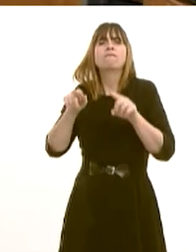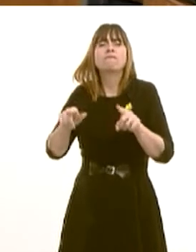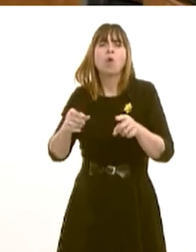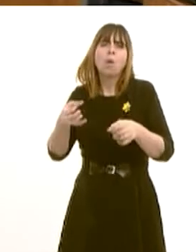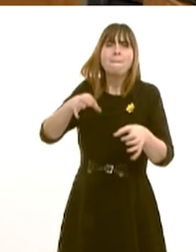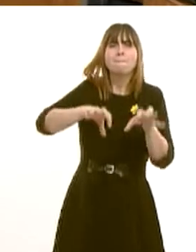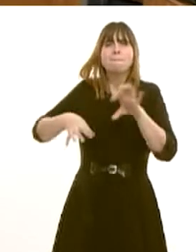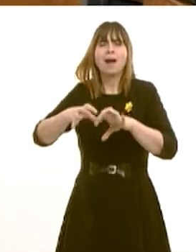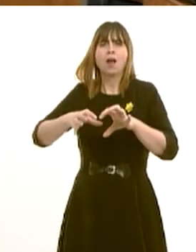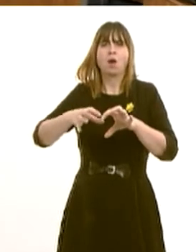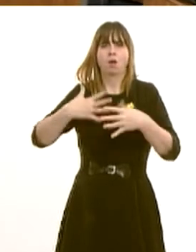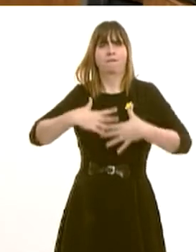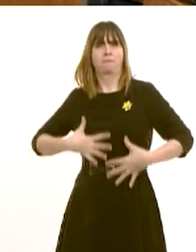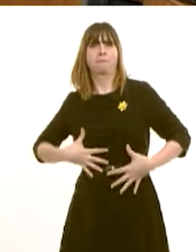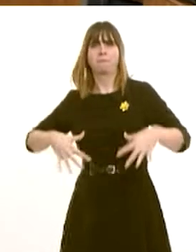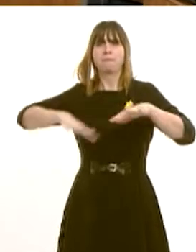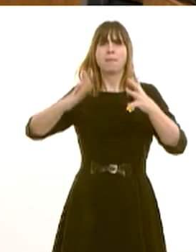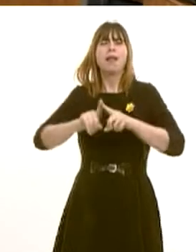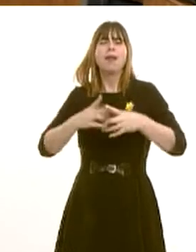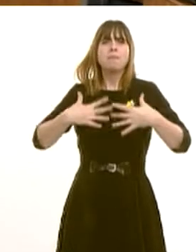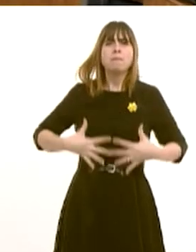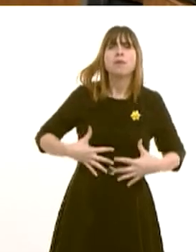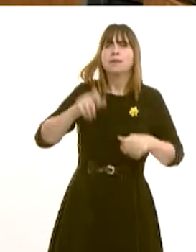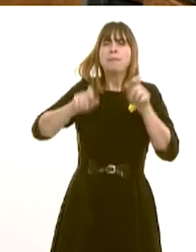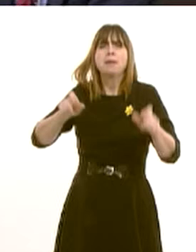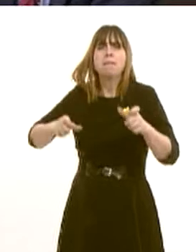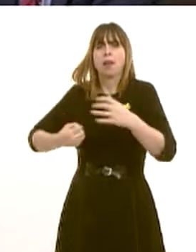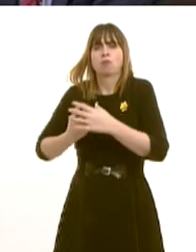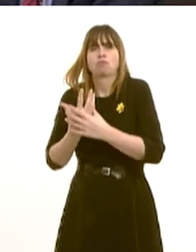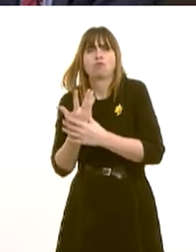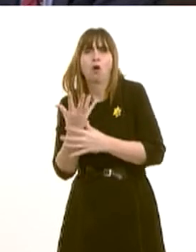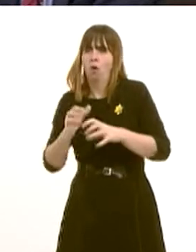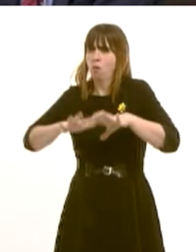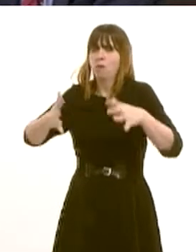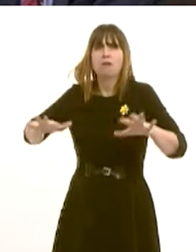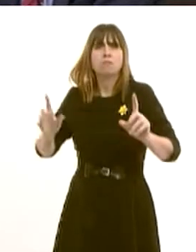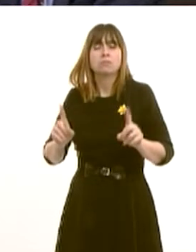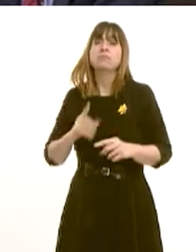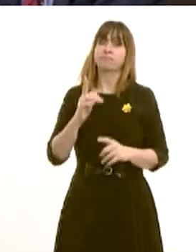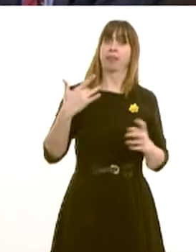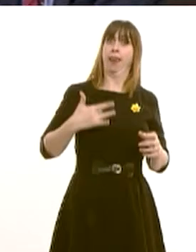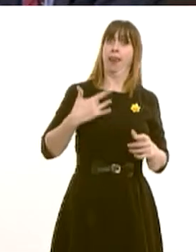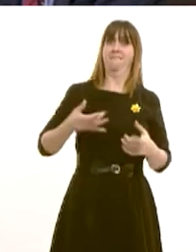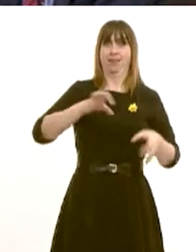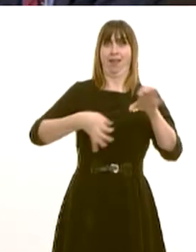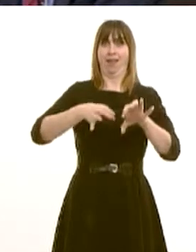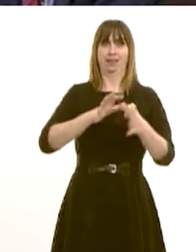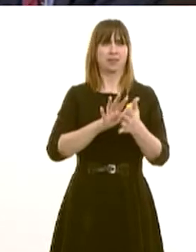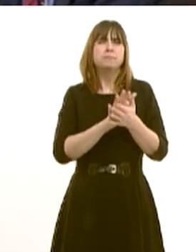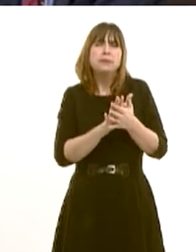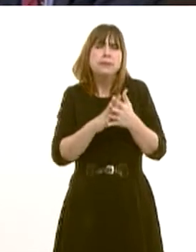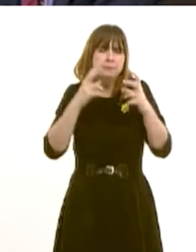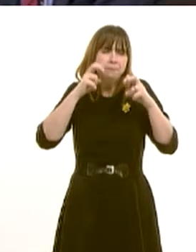we've committed to make Wales the best possible environment for life sciences, innovation and business growth. Our life sciences strategy sets out our priorities to attract